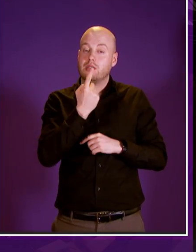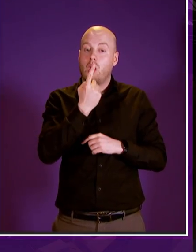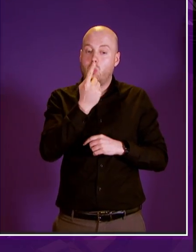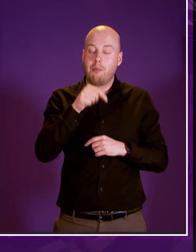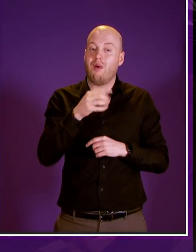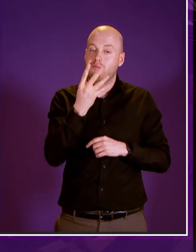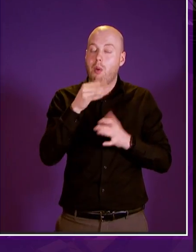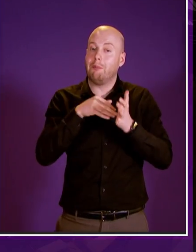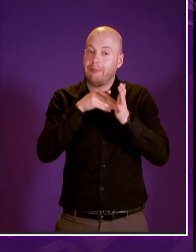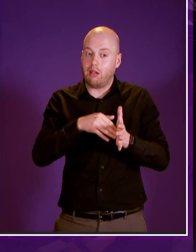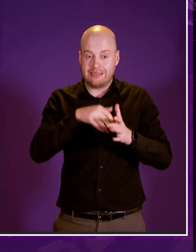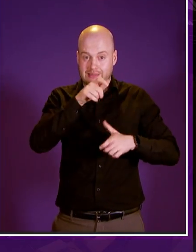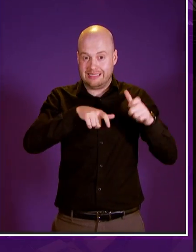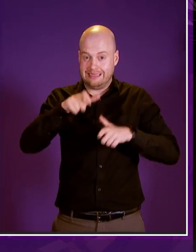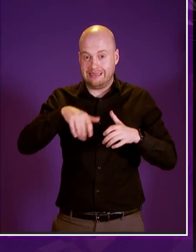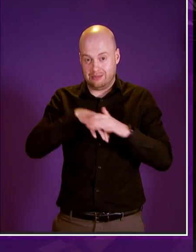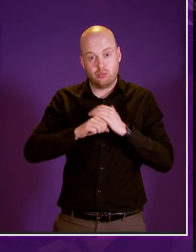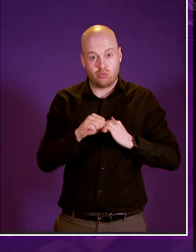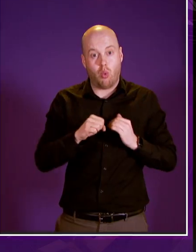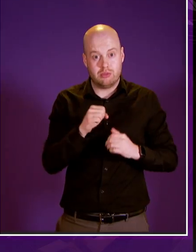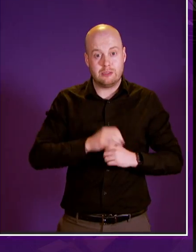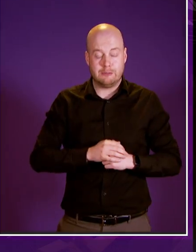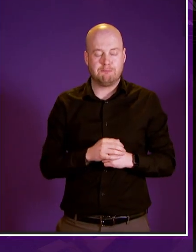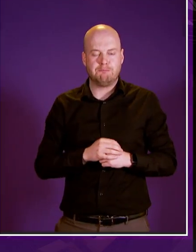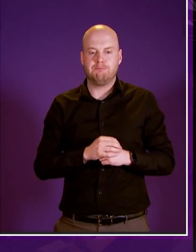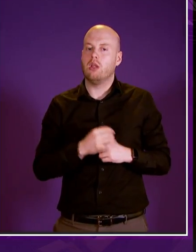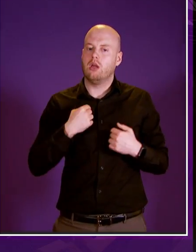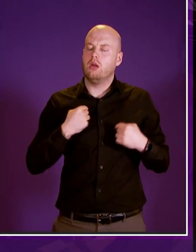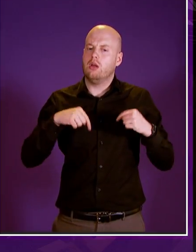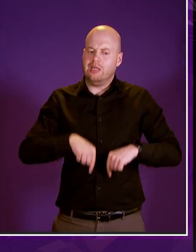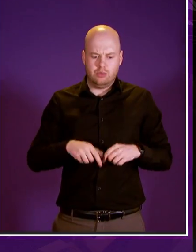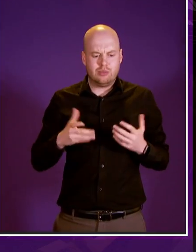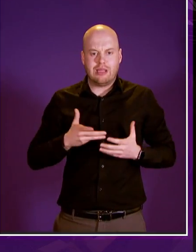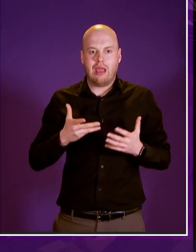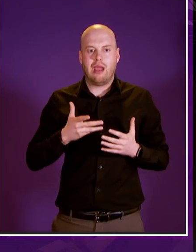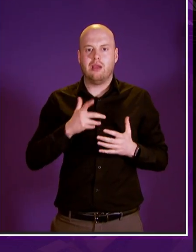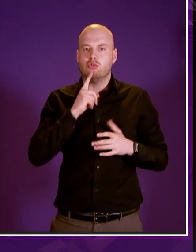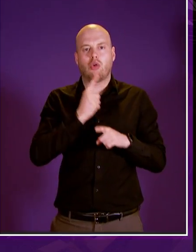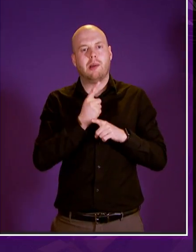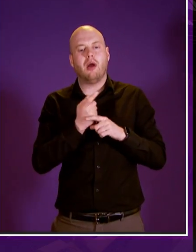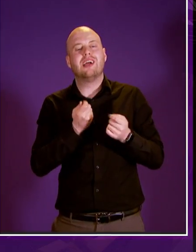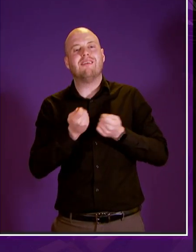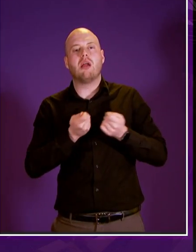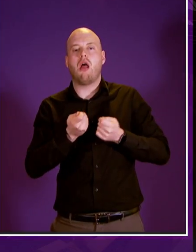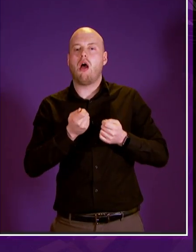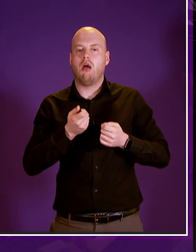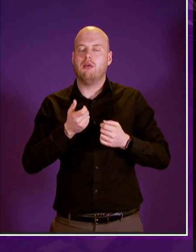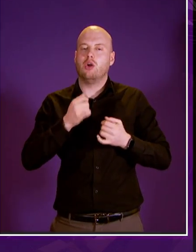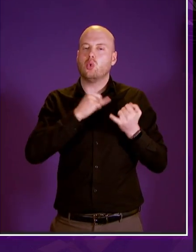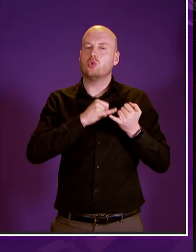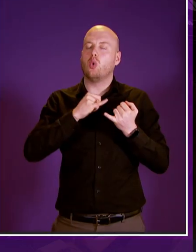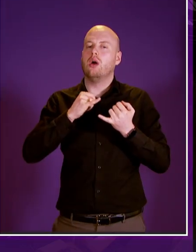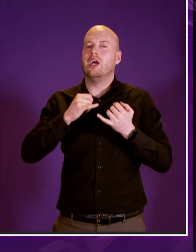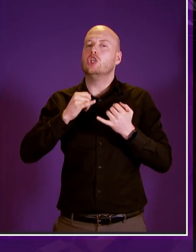i'm not speaking today as convener of the social security committee but i also would like to thank those who between june and october last